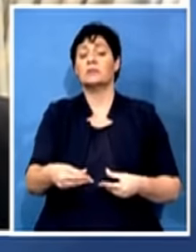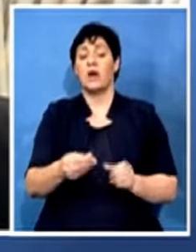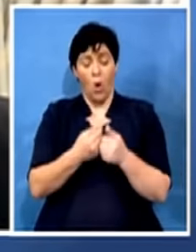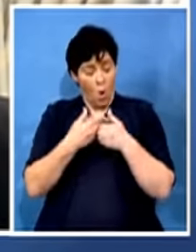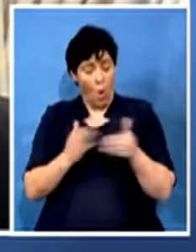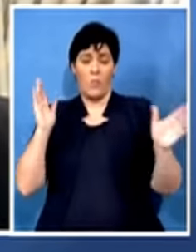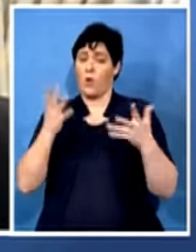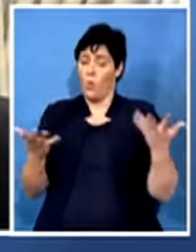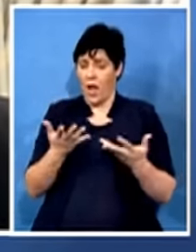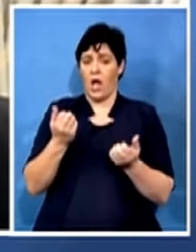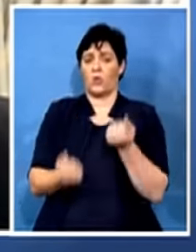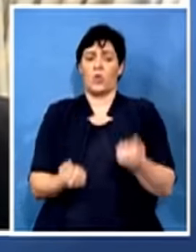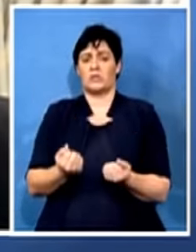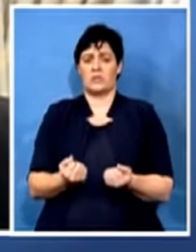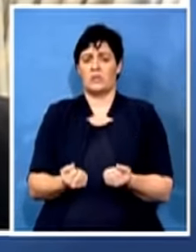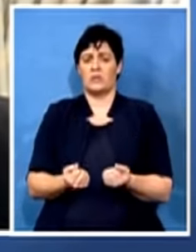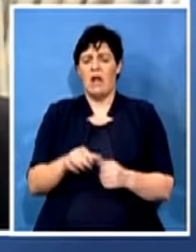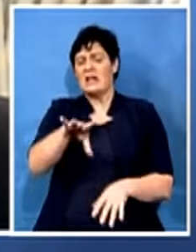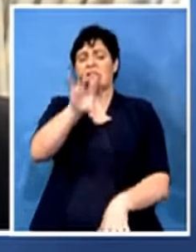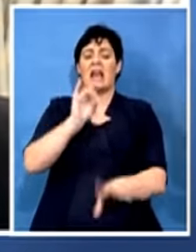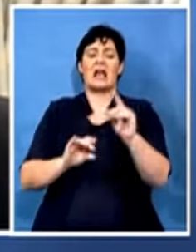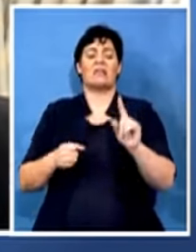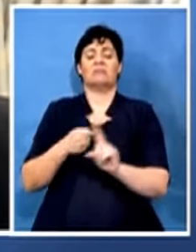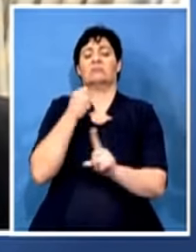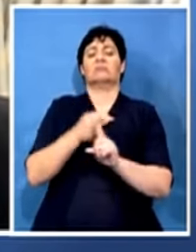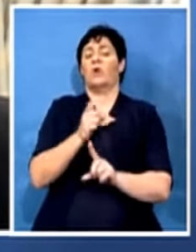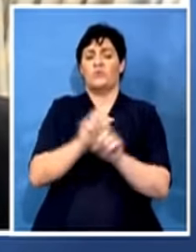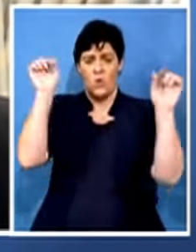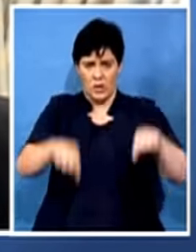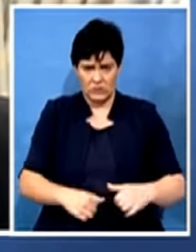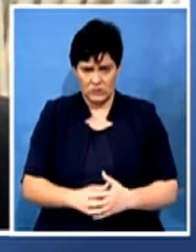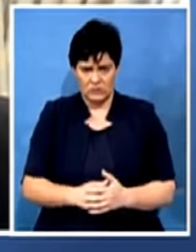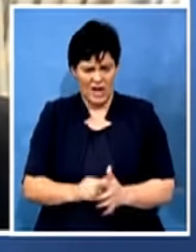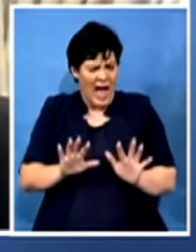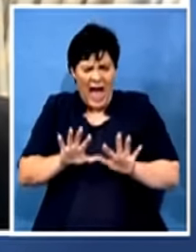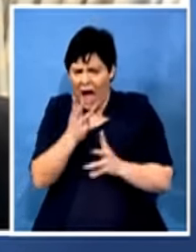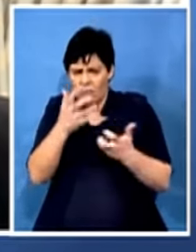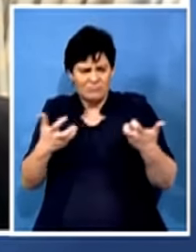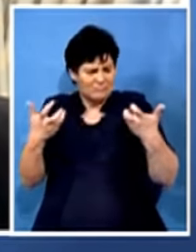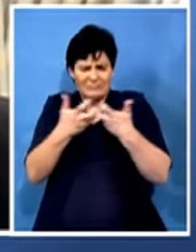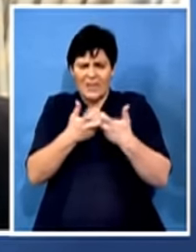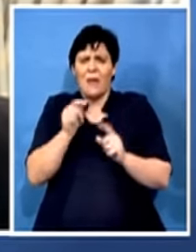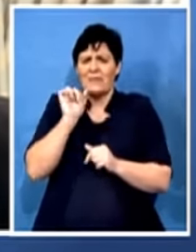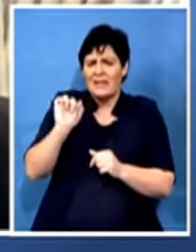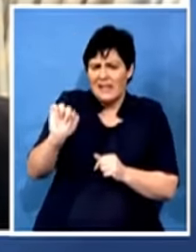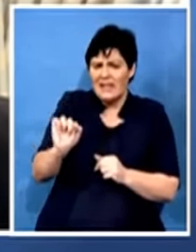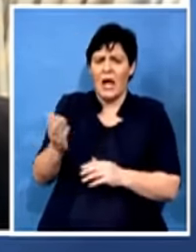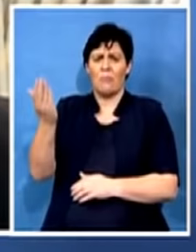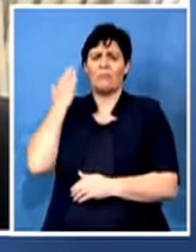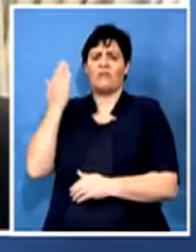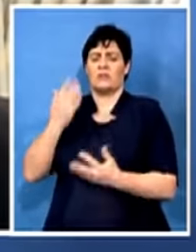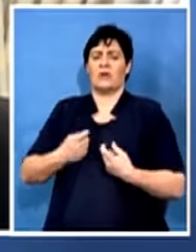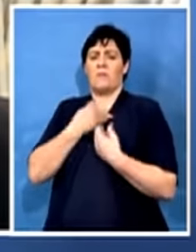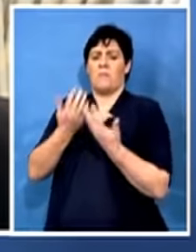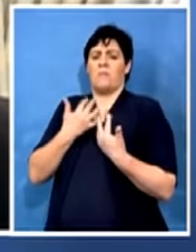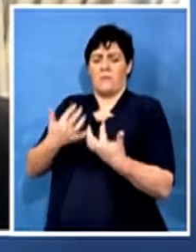prosecution. How does this line up with his previous utterances when you, I think, engaged him a